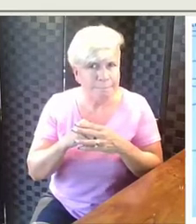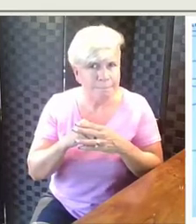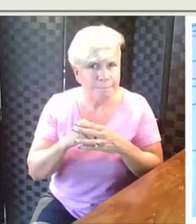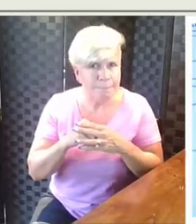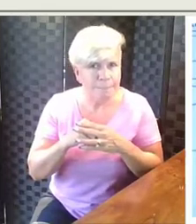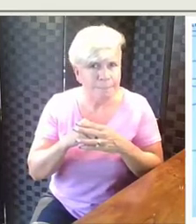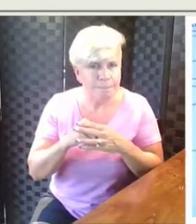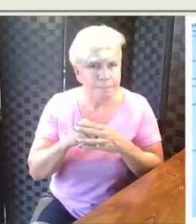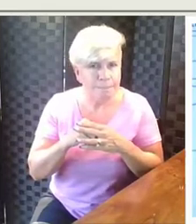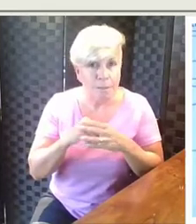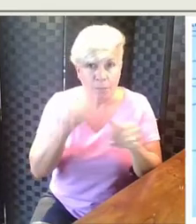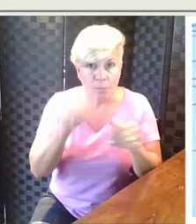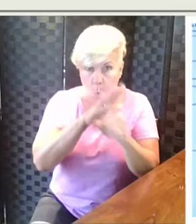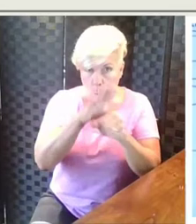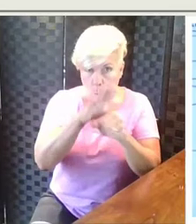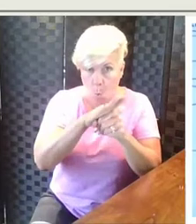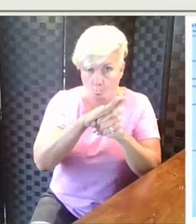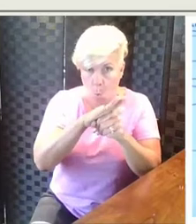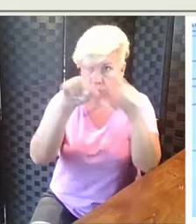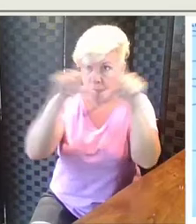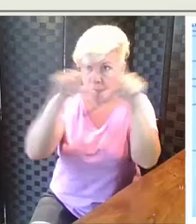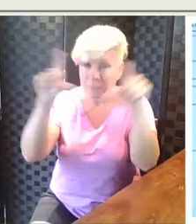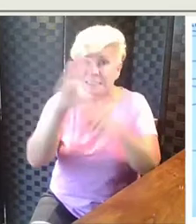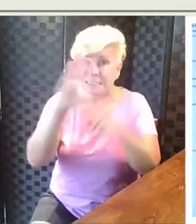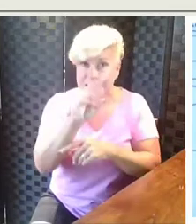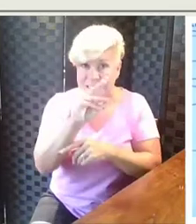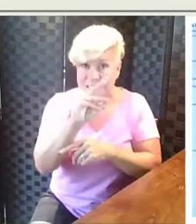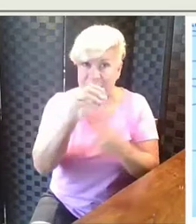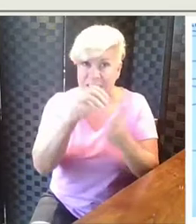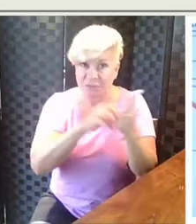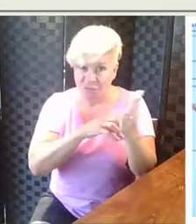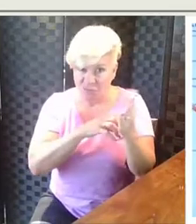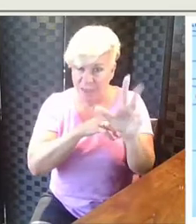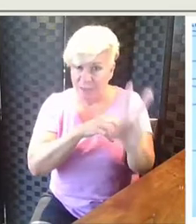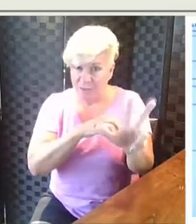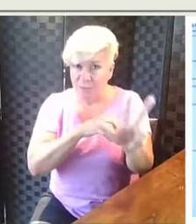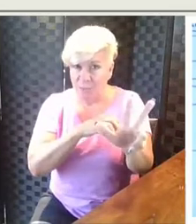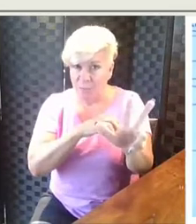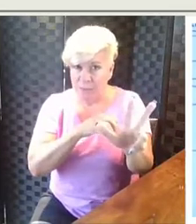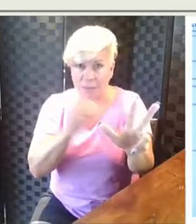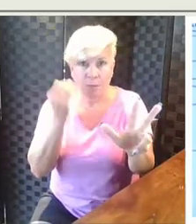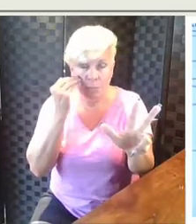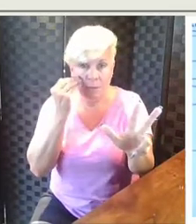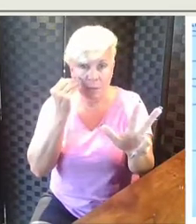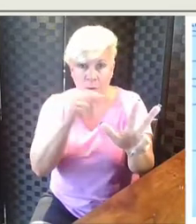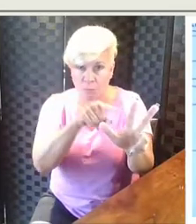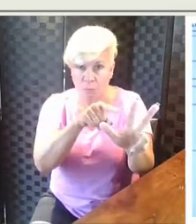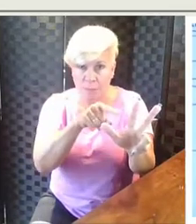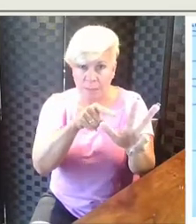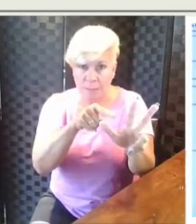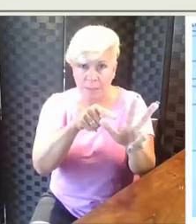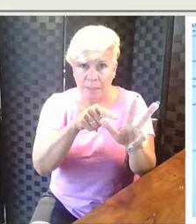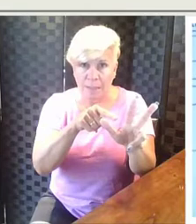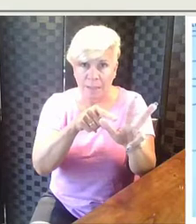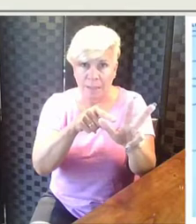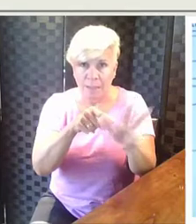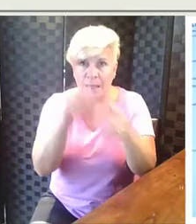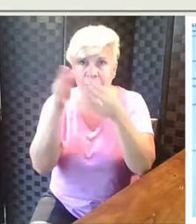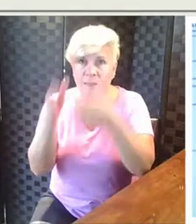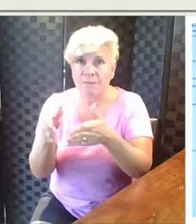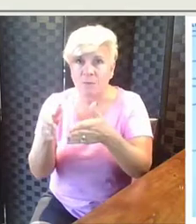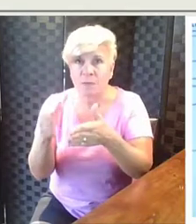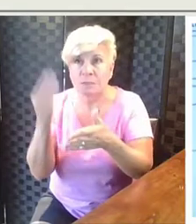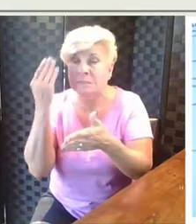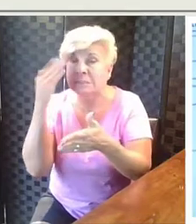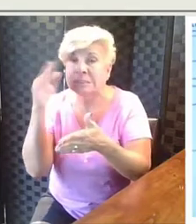We could take our whole sixteen, subtract the part we know, three, and we'll be